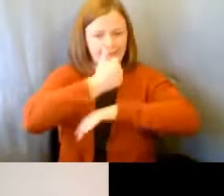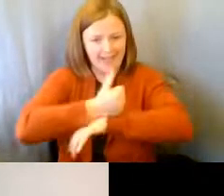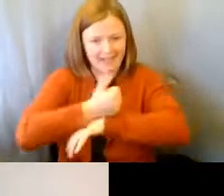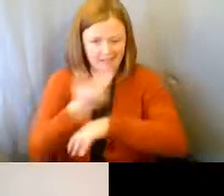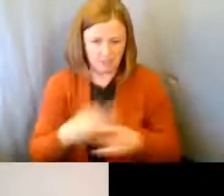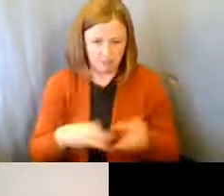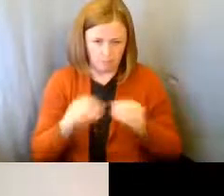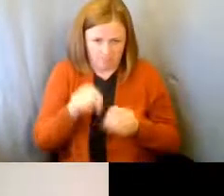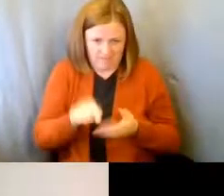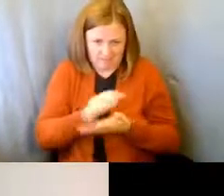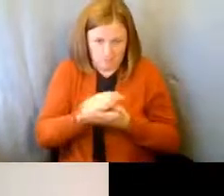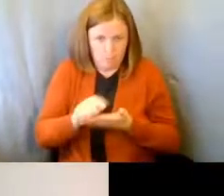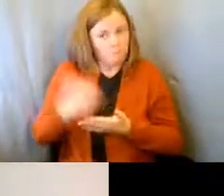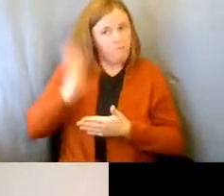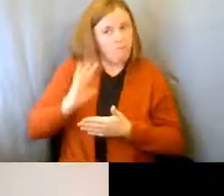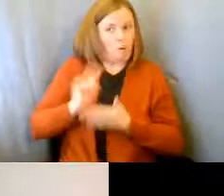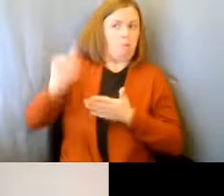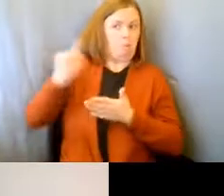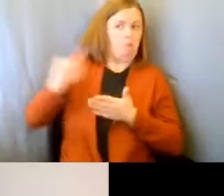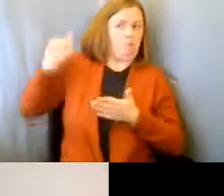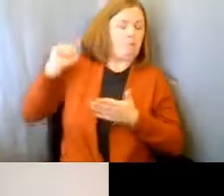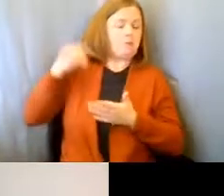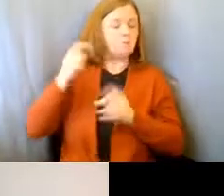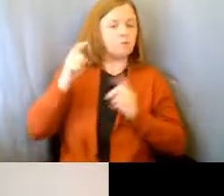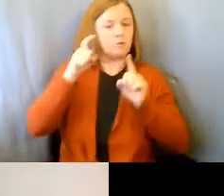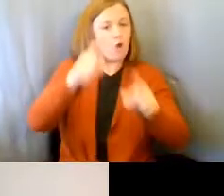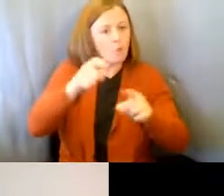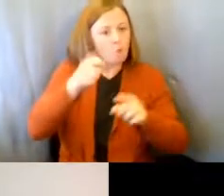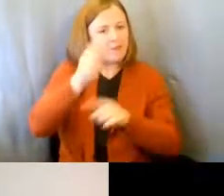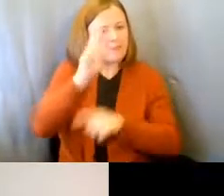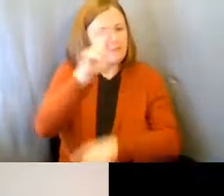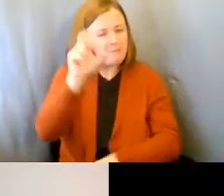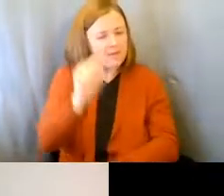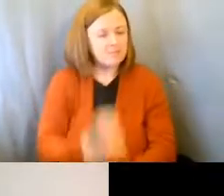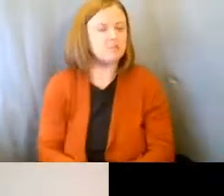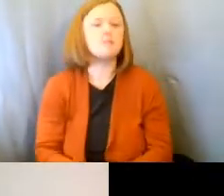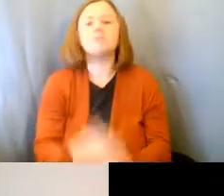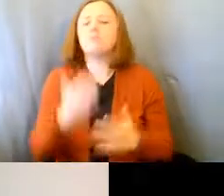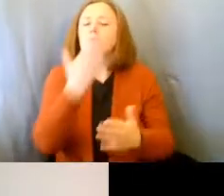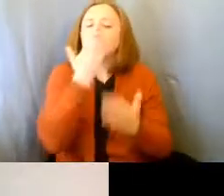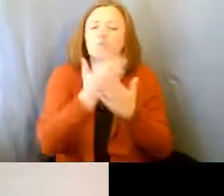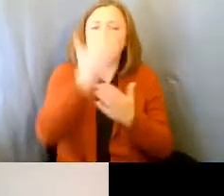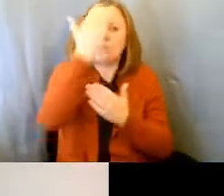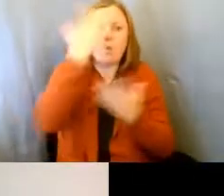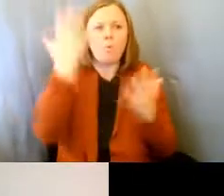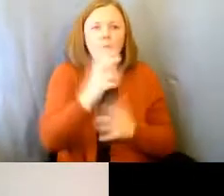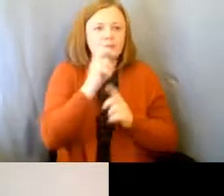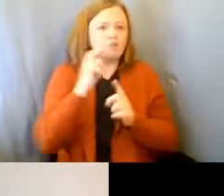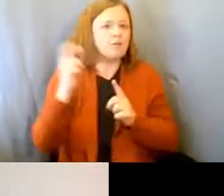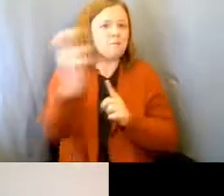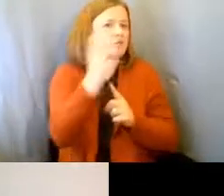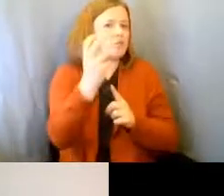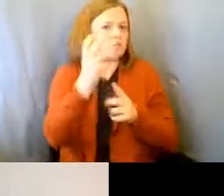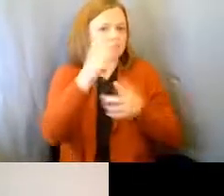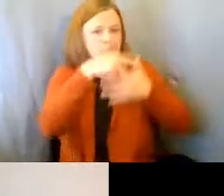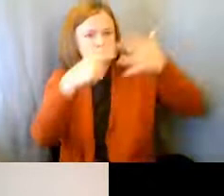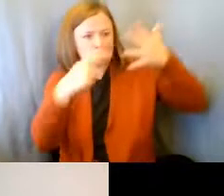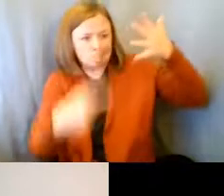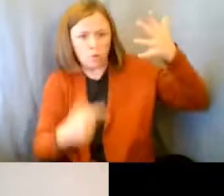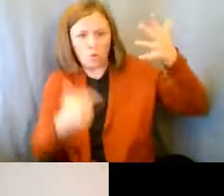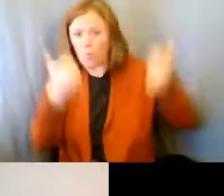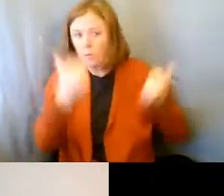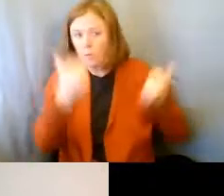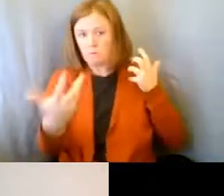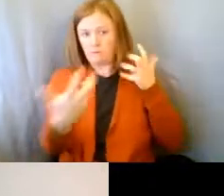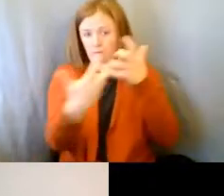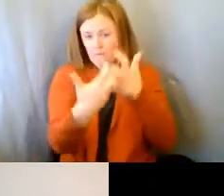tighter this week. So, what is transportation going to look like for your son or daughter? I'll tell you.